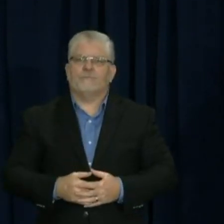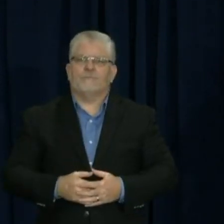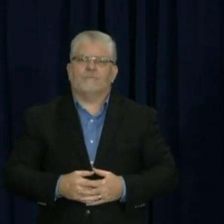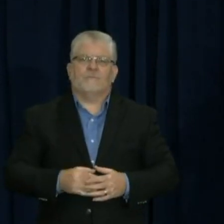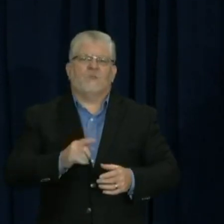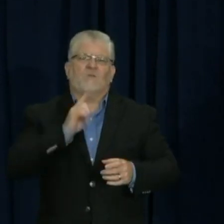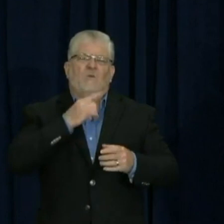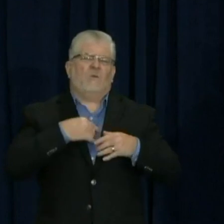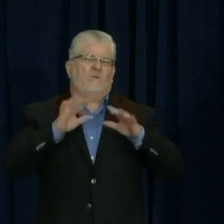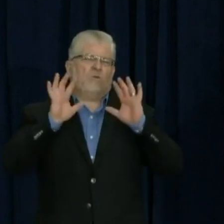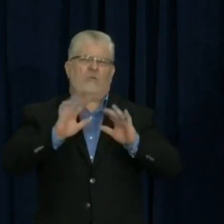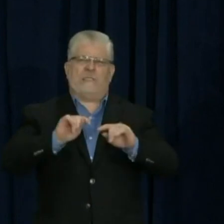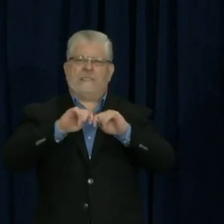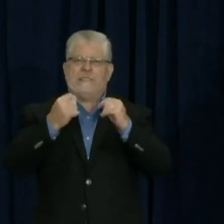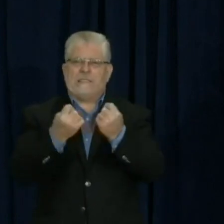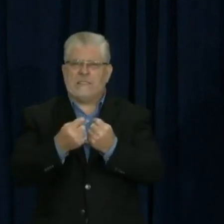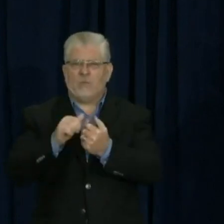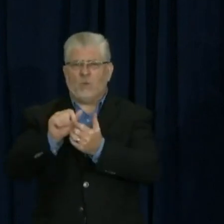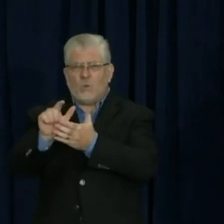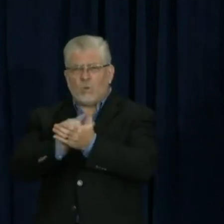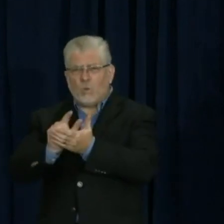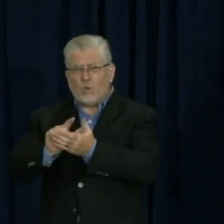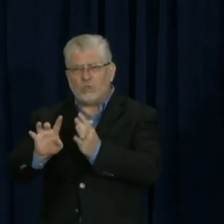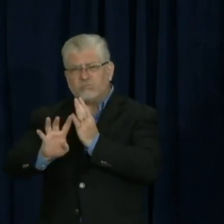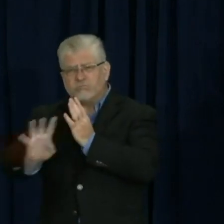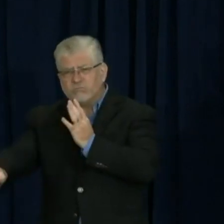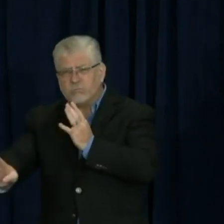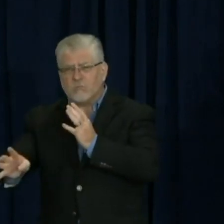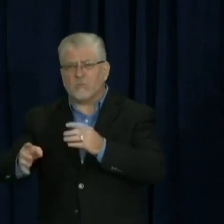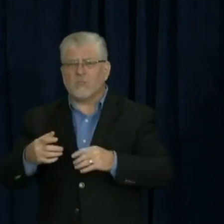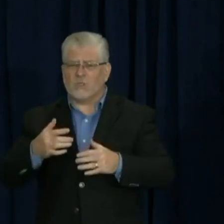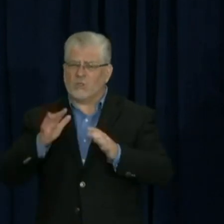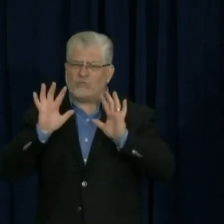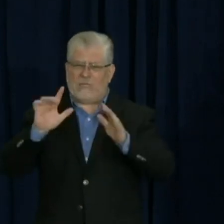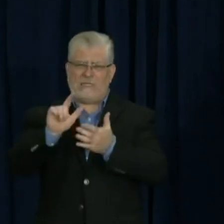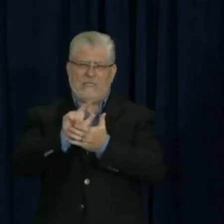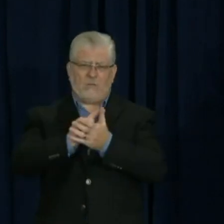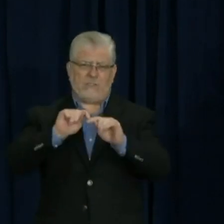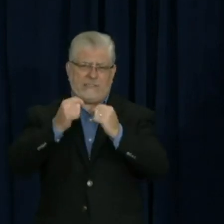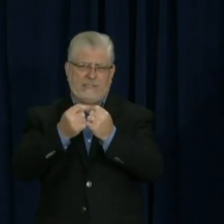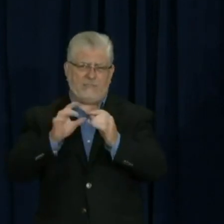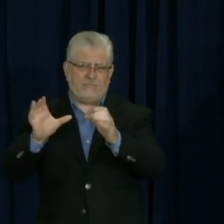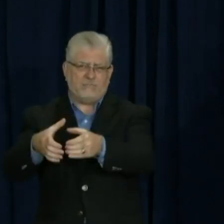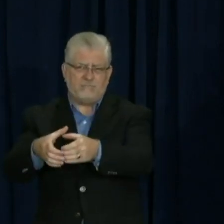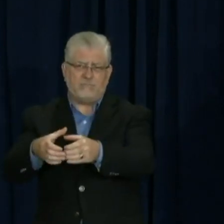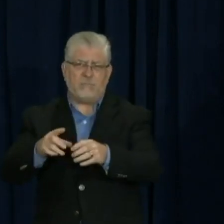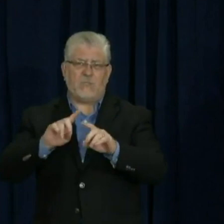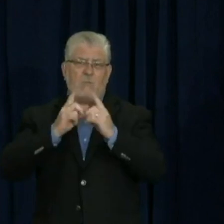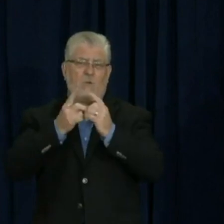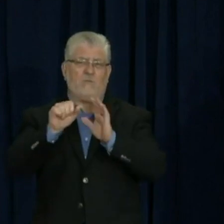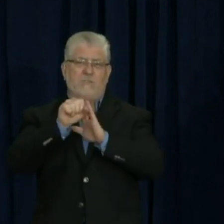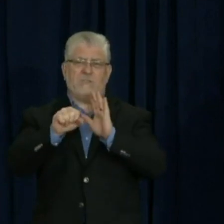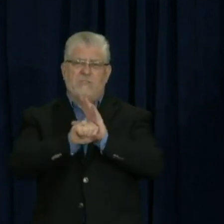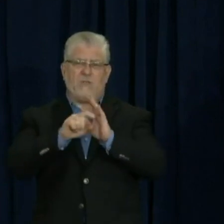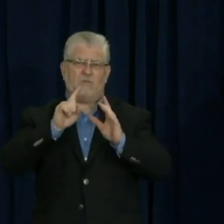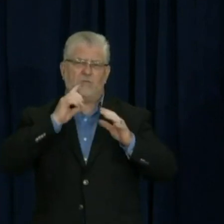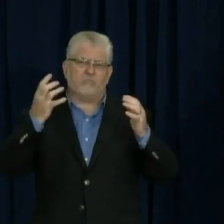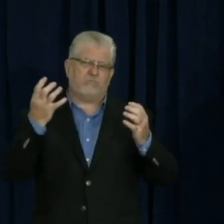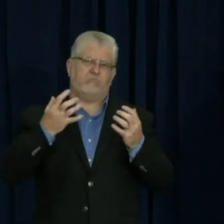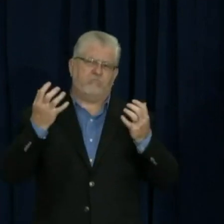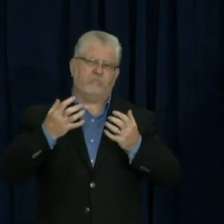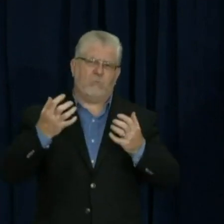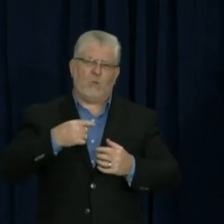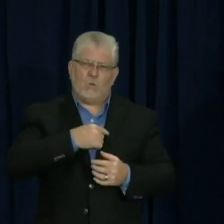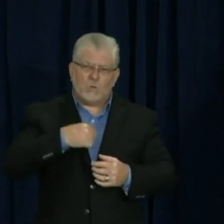attorneys – I'm just going to give a shout-out to the legal team in the Department of State who have been really put to